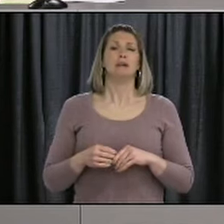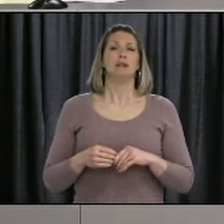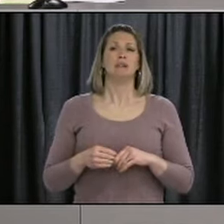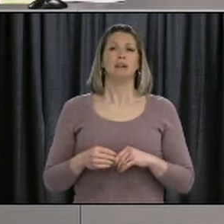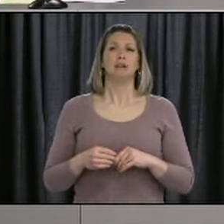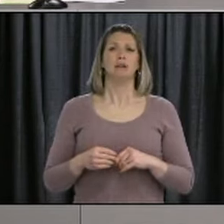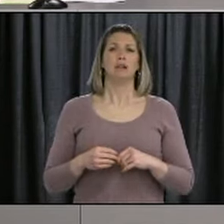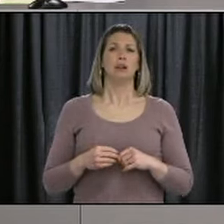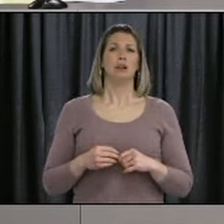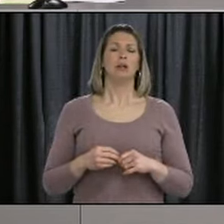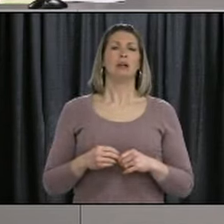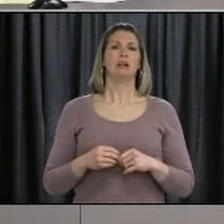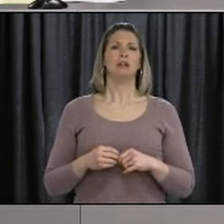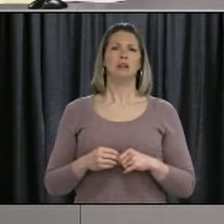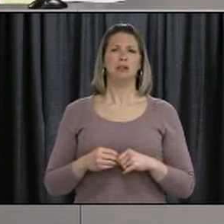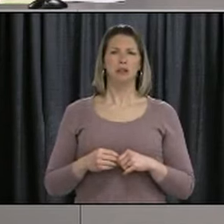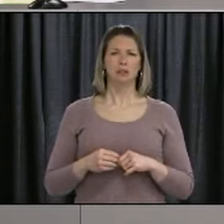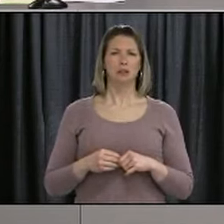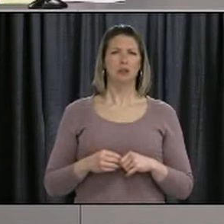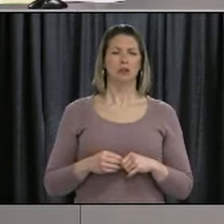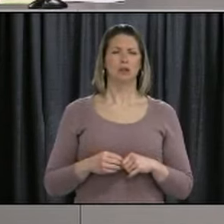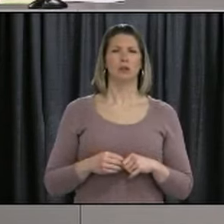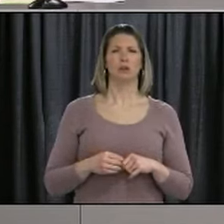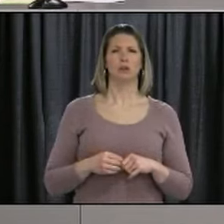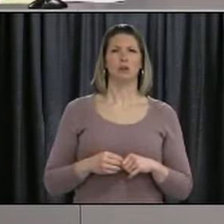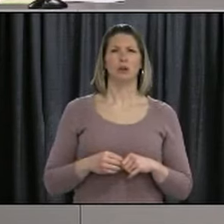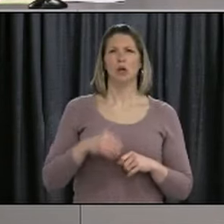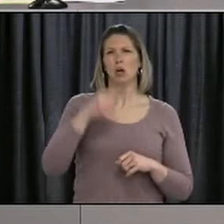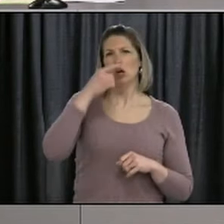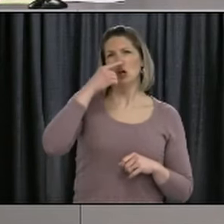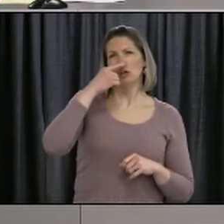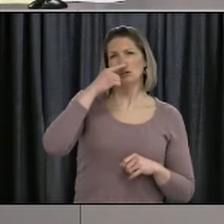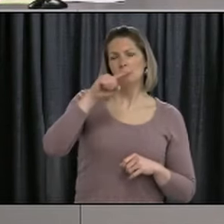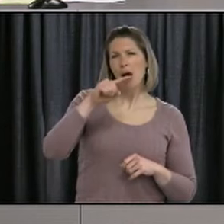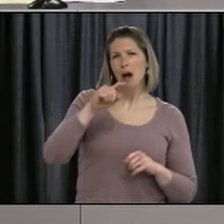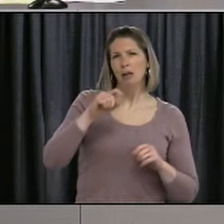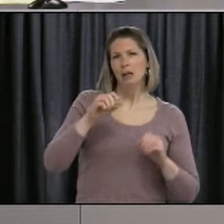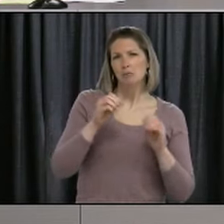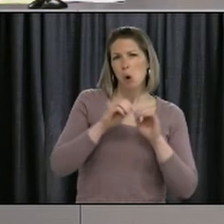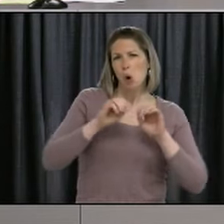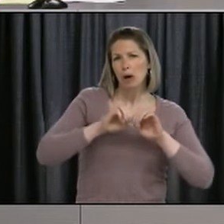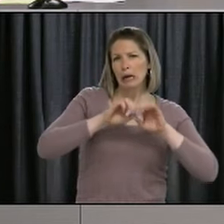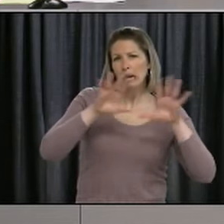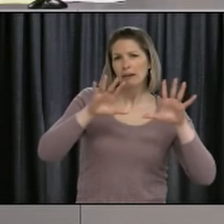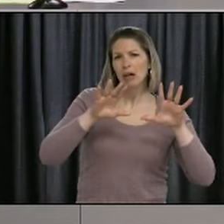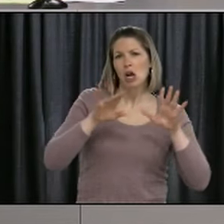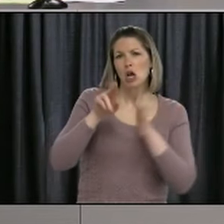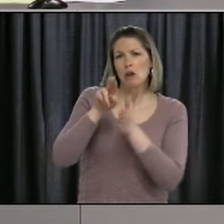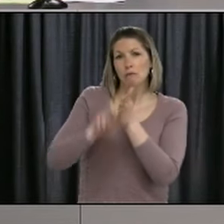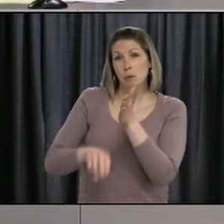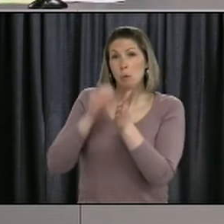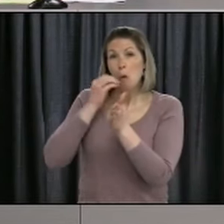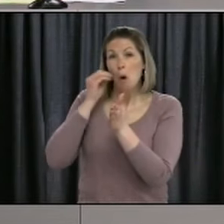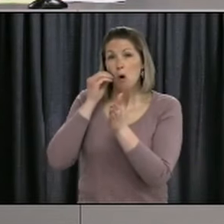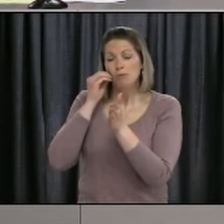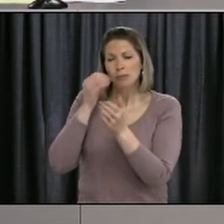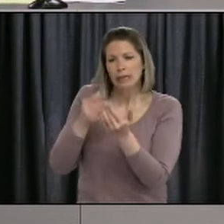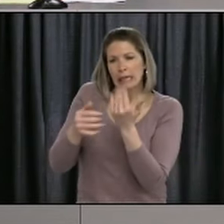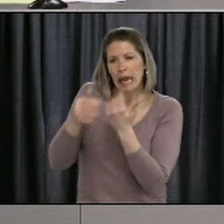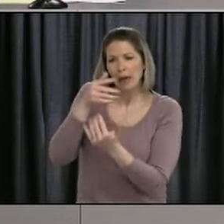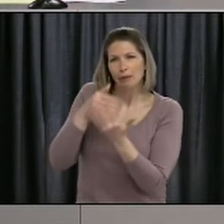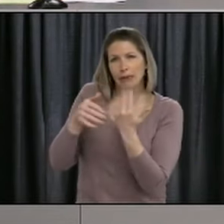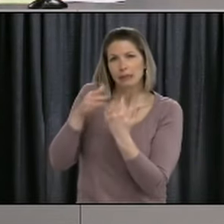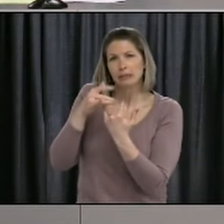Can you clarify when gatherings will be allowed to realize you have a funeral home situation